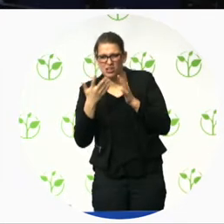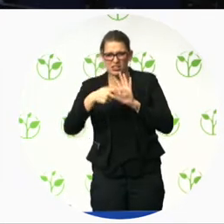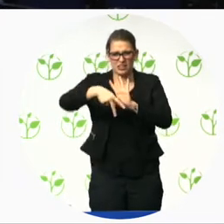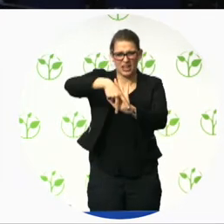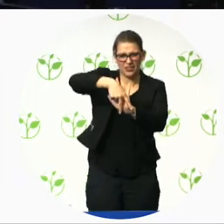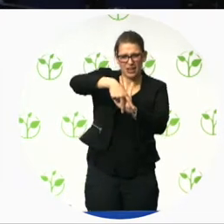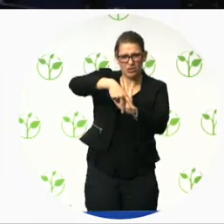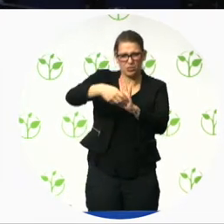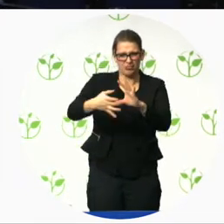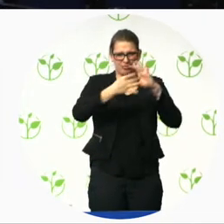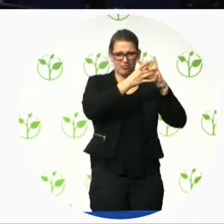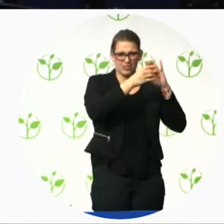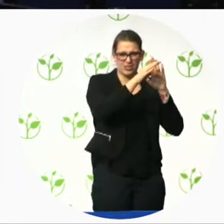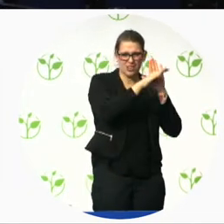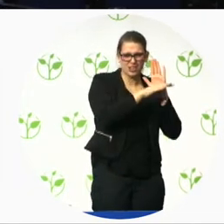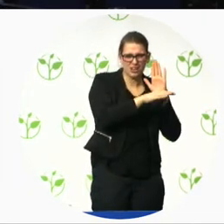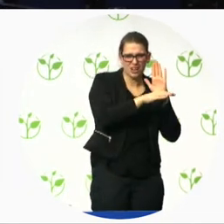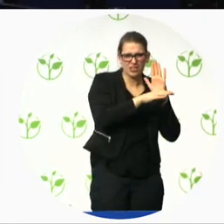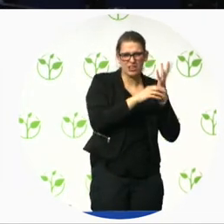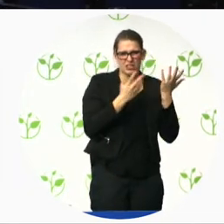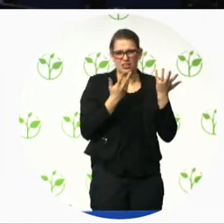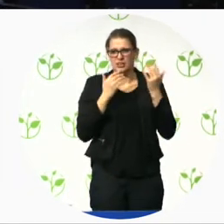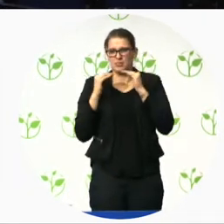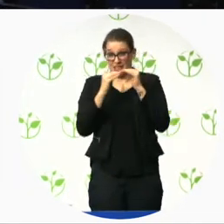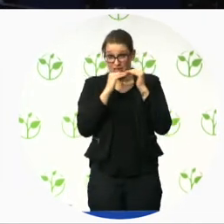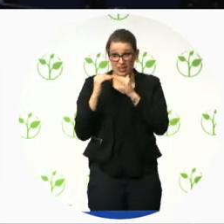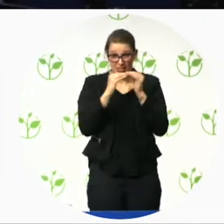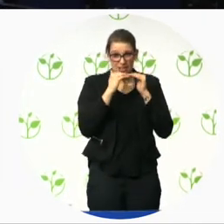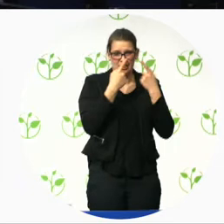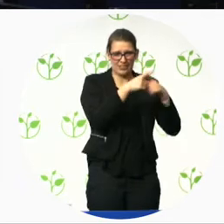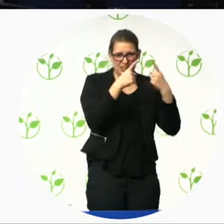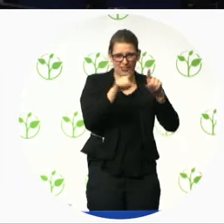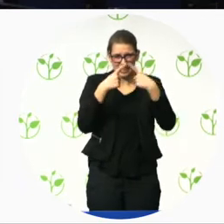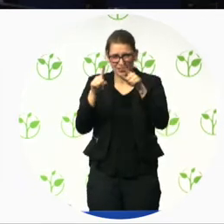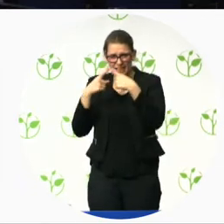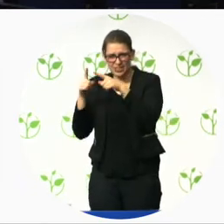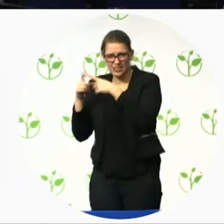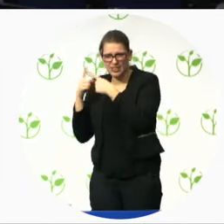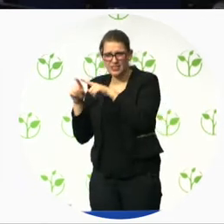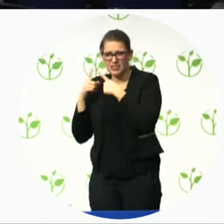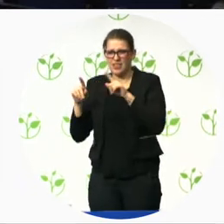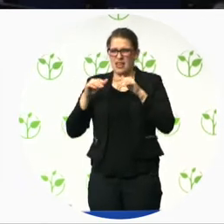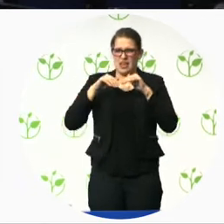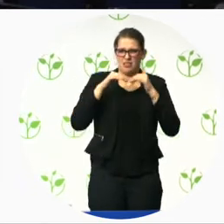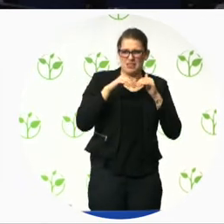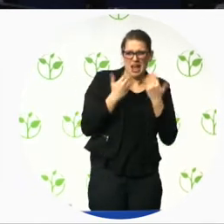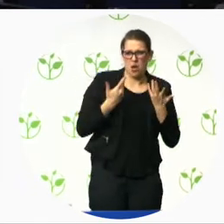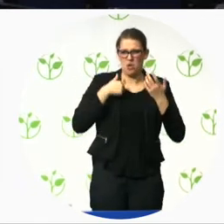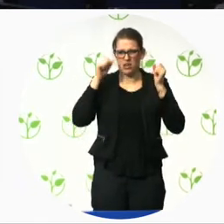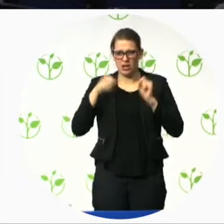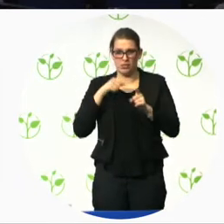should have and what details the law should have can you clarify what should constitute